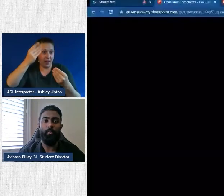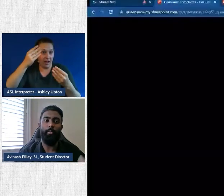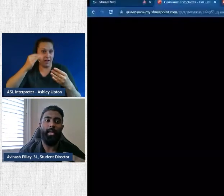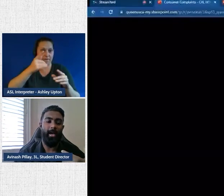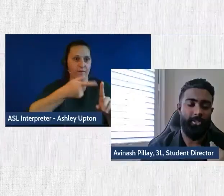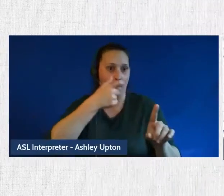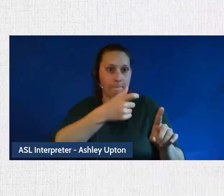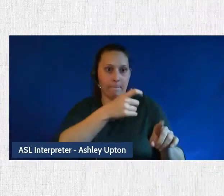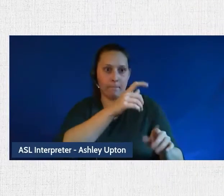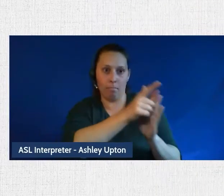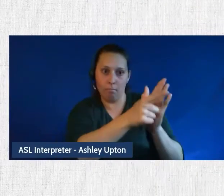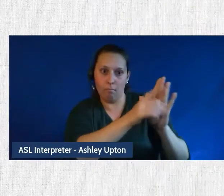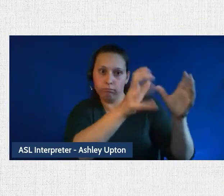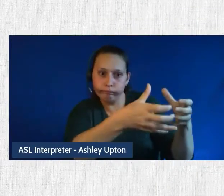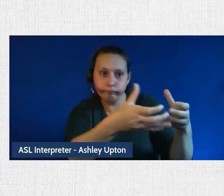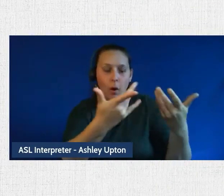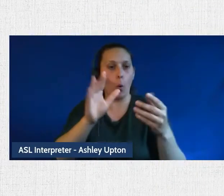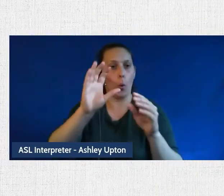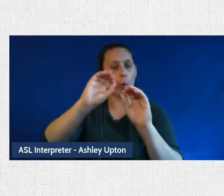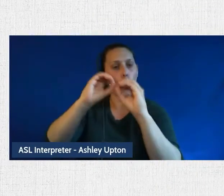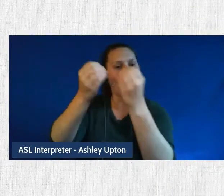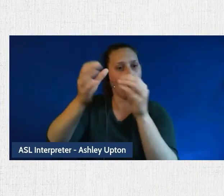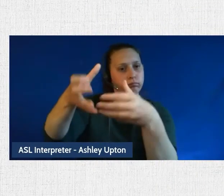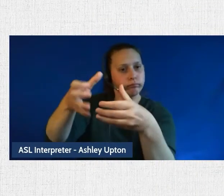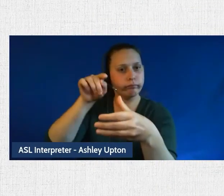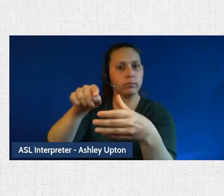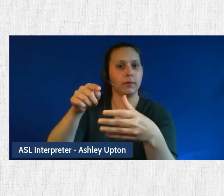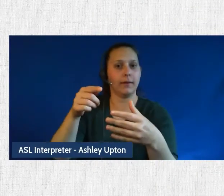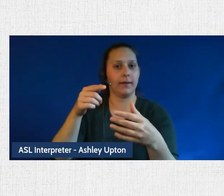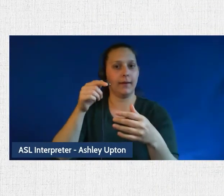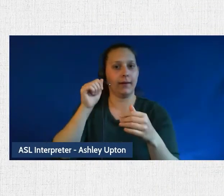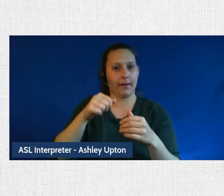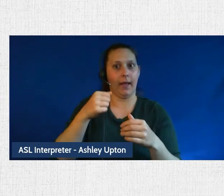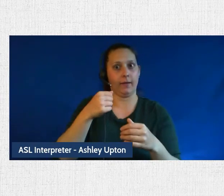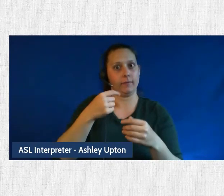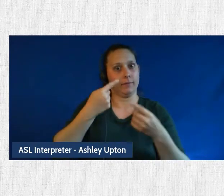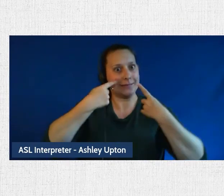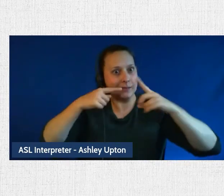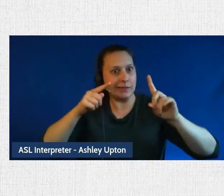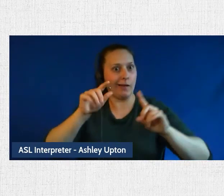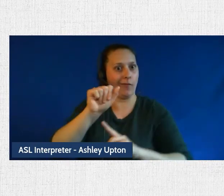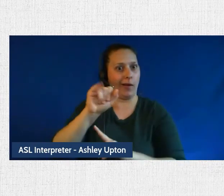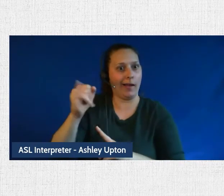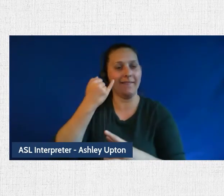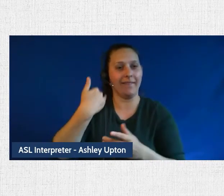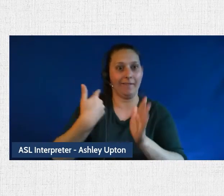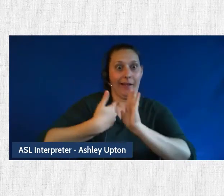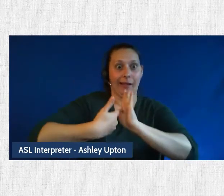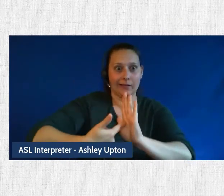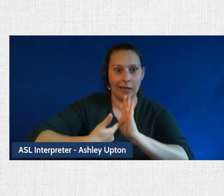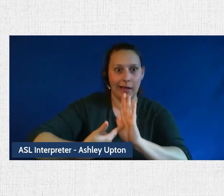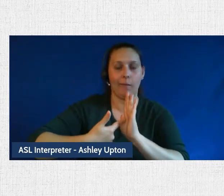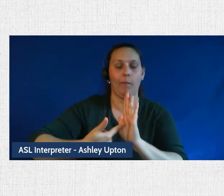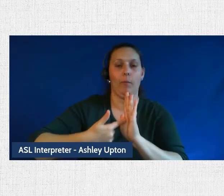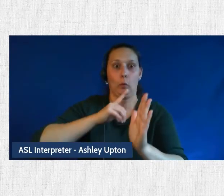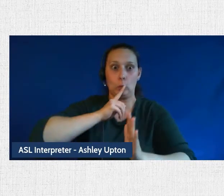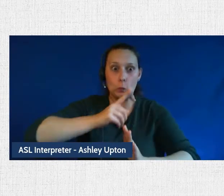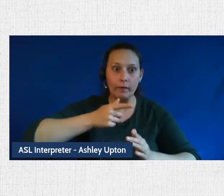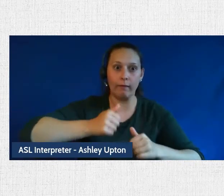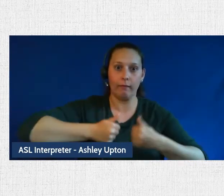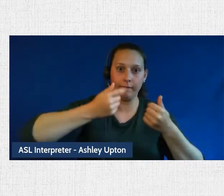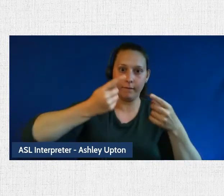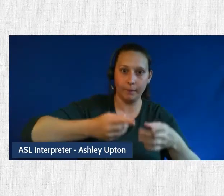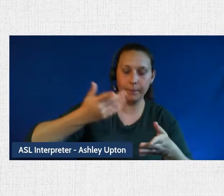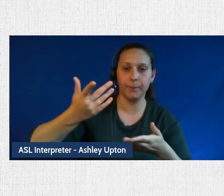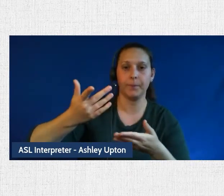we would actually be able to produce a working AI with, you know, just an example of some of the bespoke or creative projects